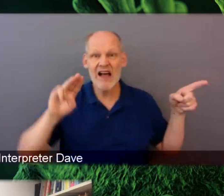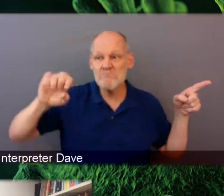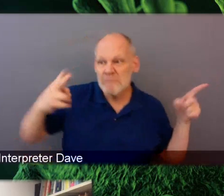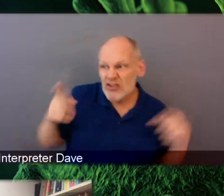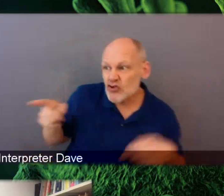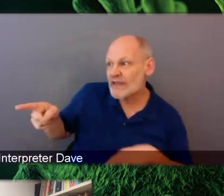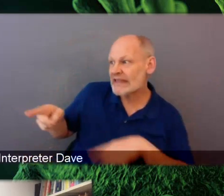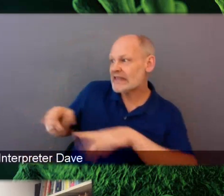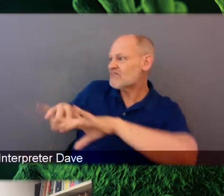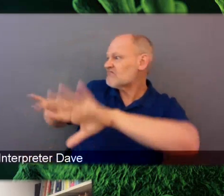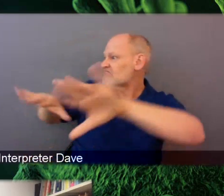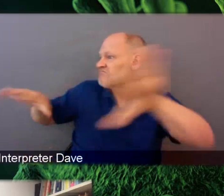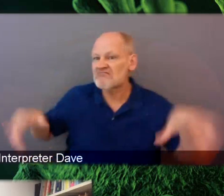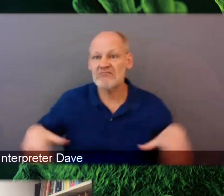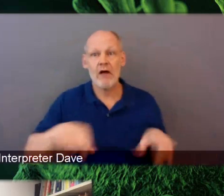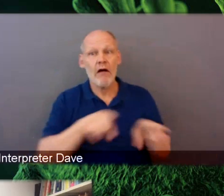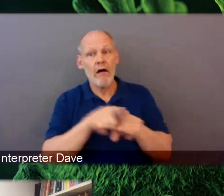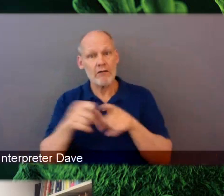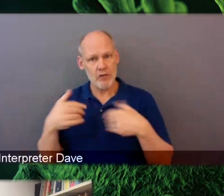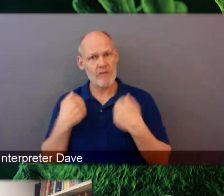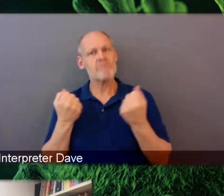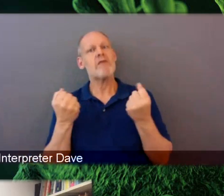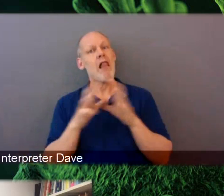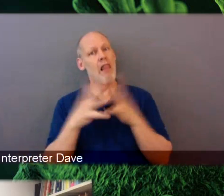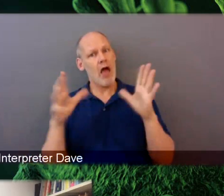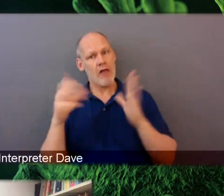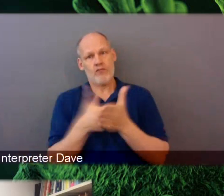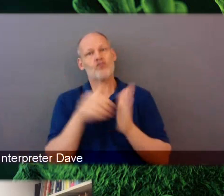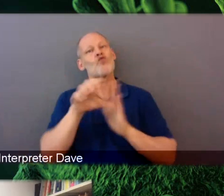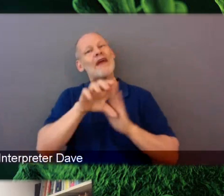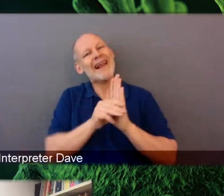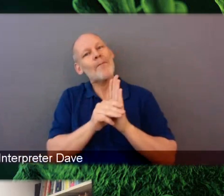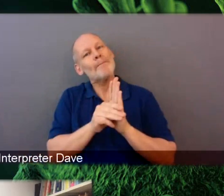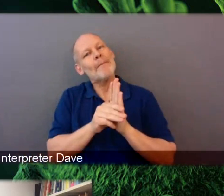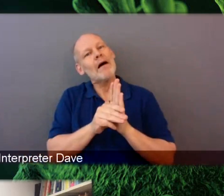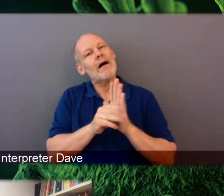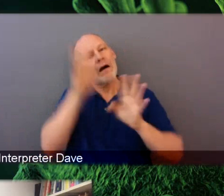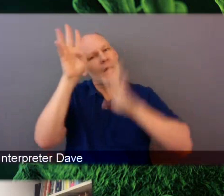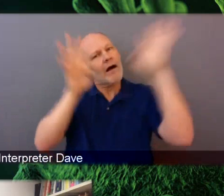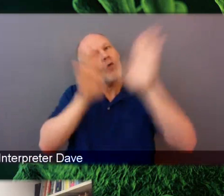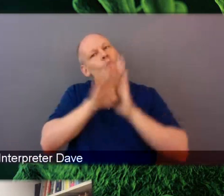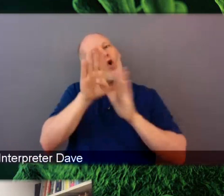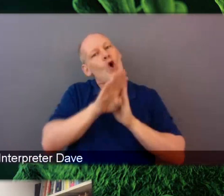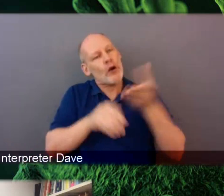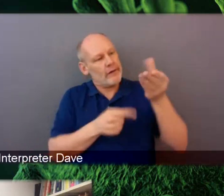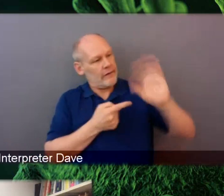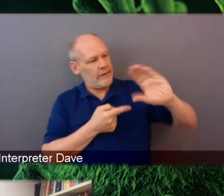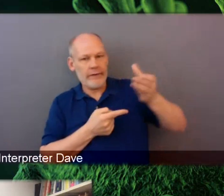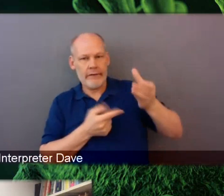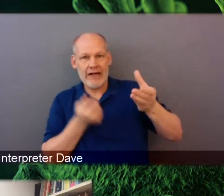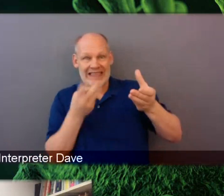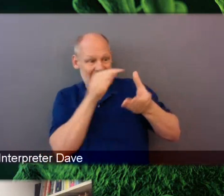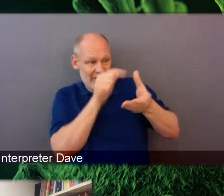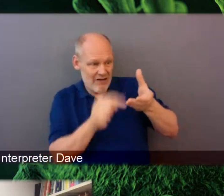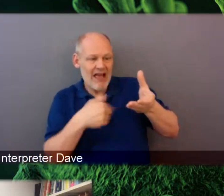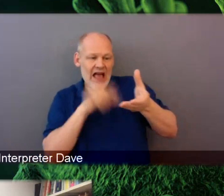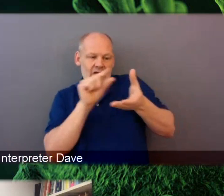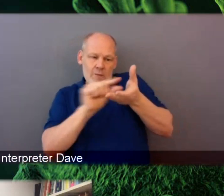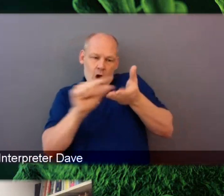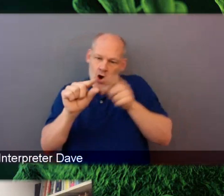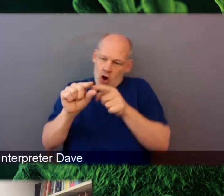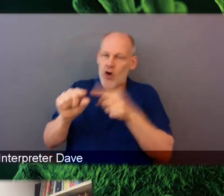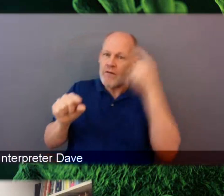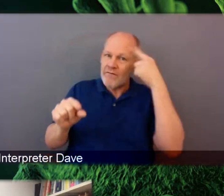us. In addition, we have a lot of curriculum work that's going on. And several of our curriculum units have an equity and justice-centered